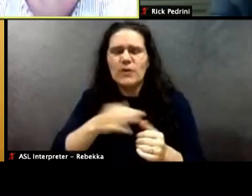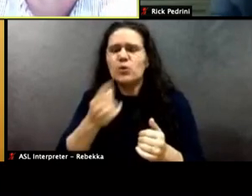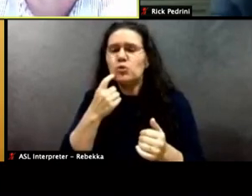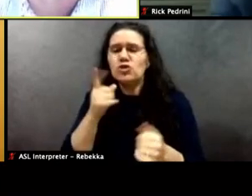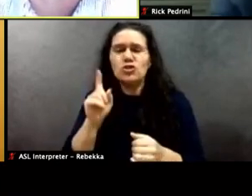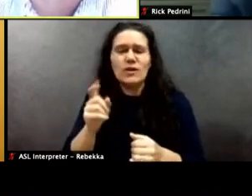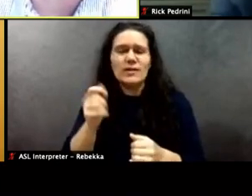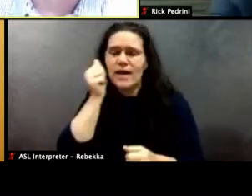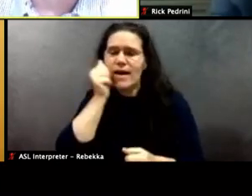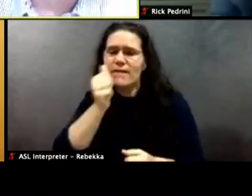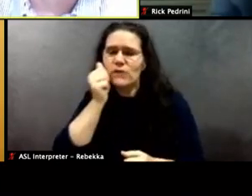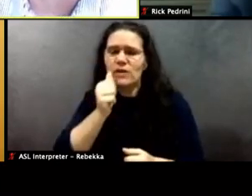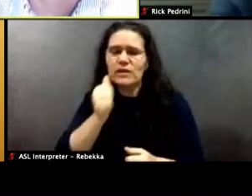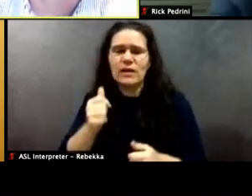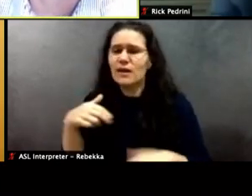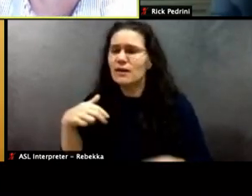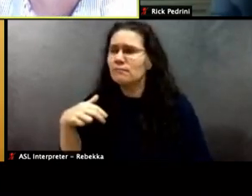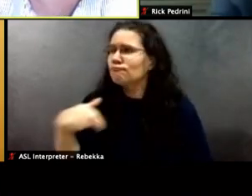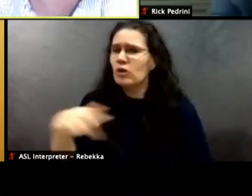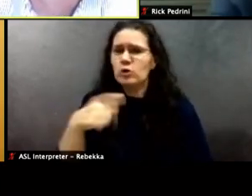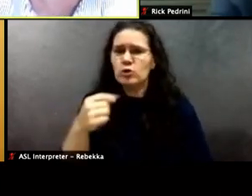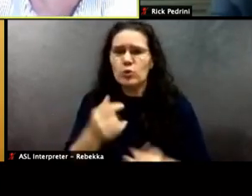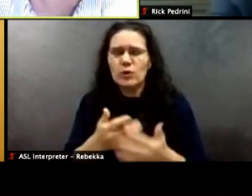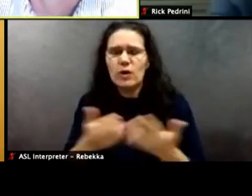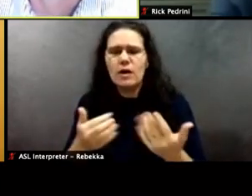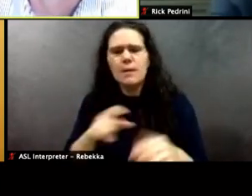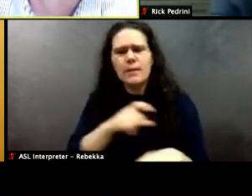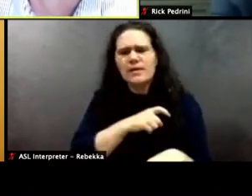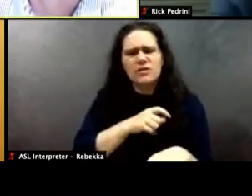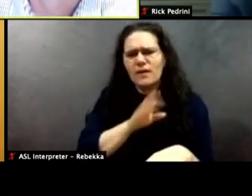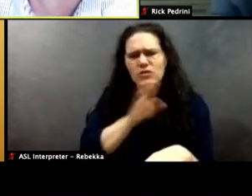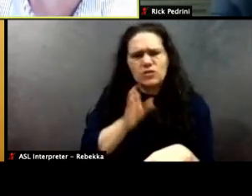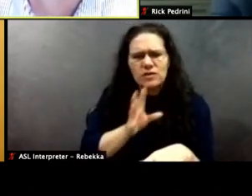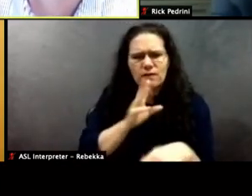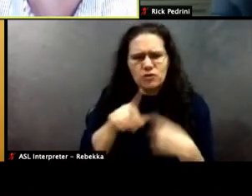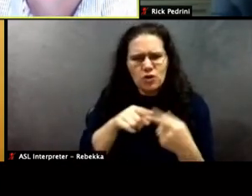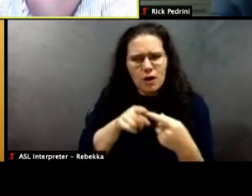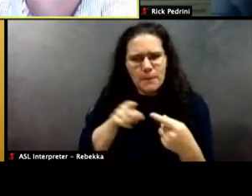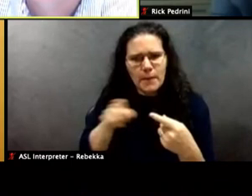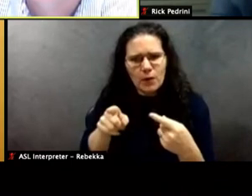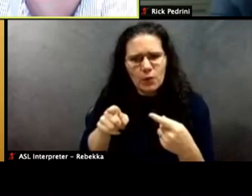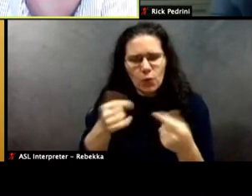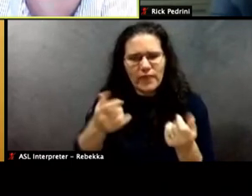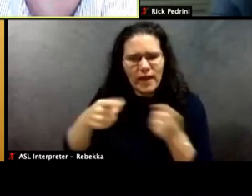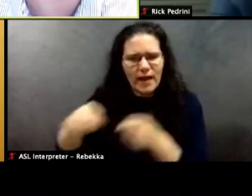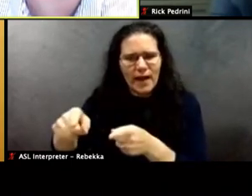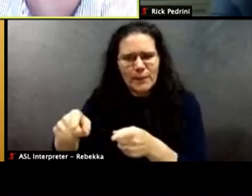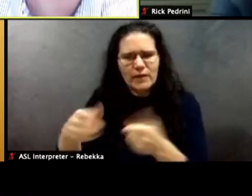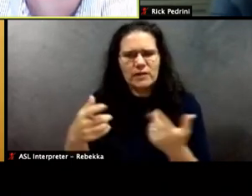going about their daily lives. How come police officers never speak up when these things happen?